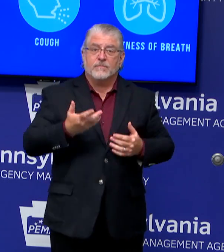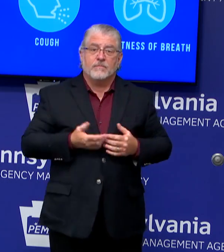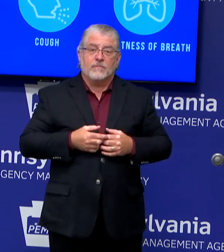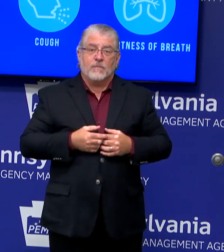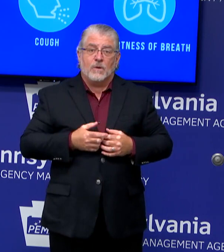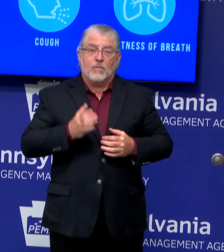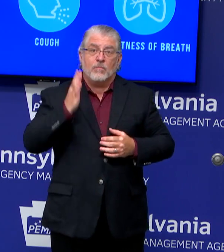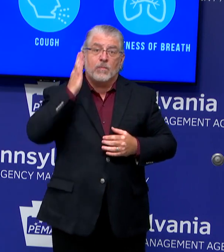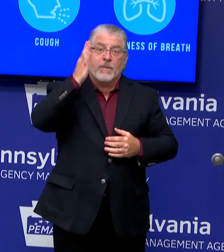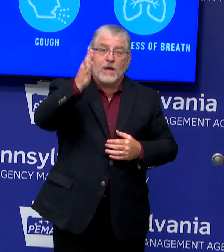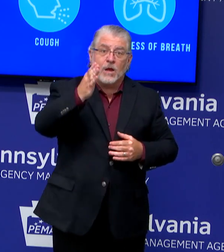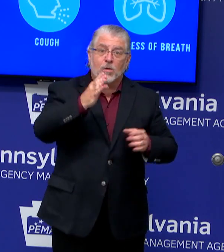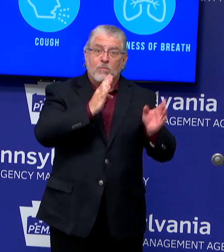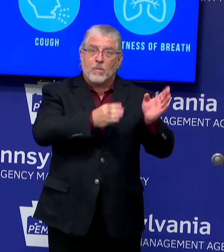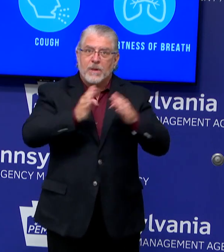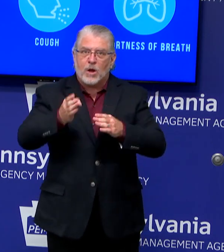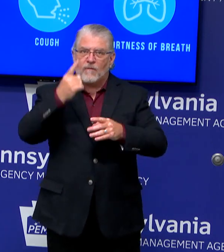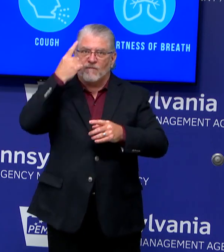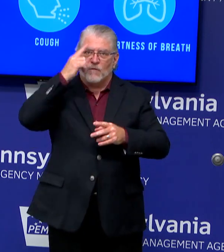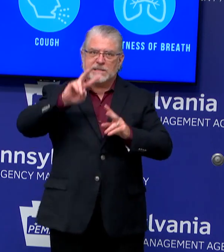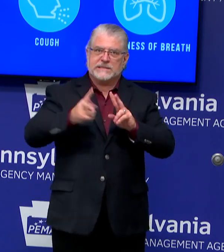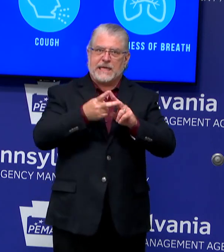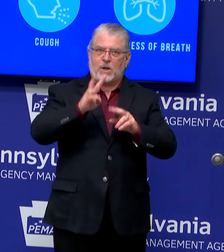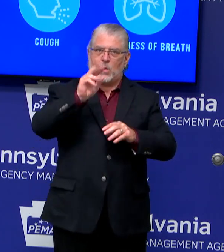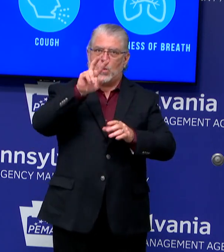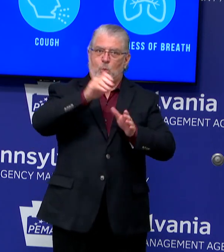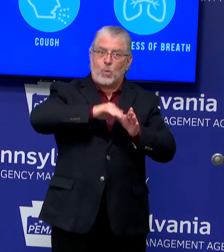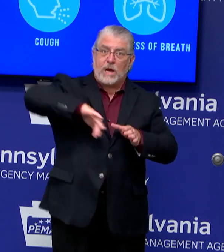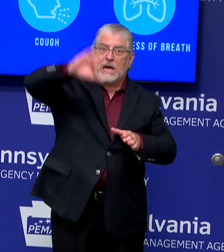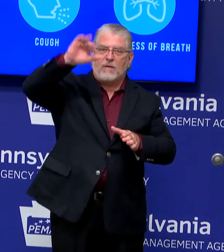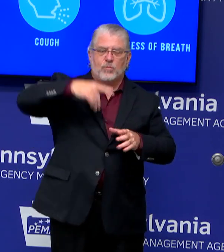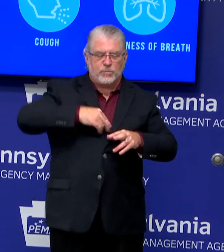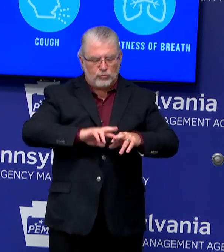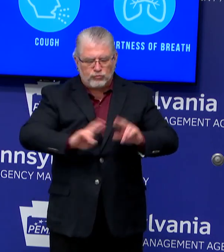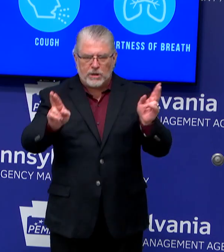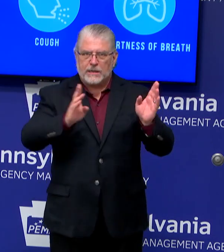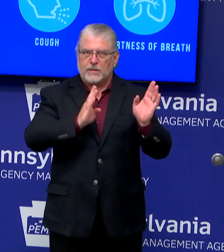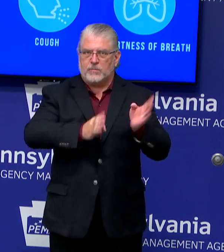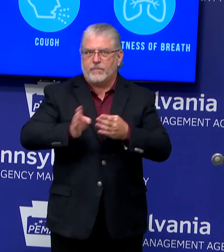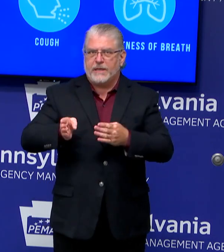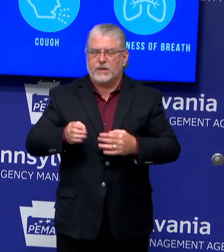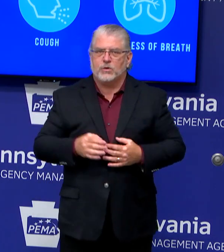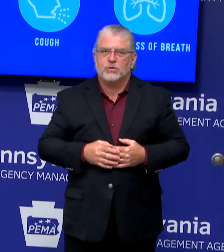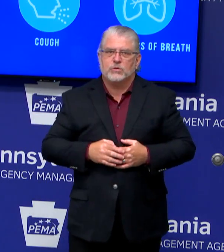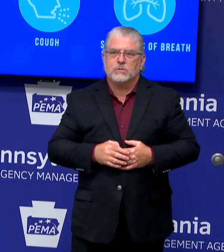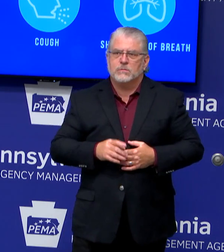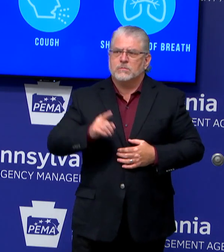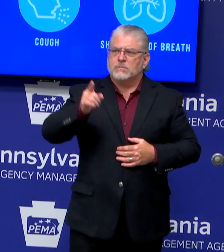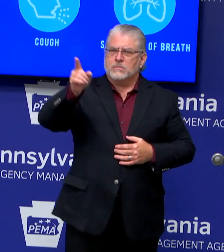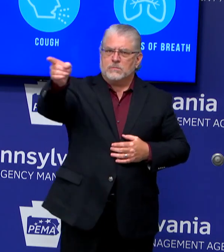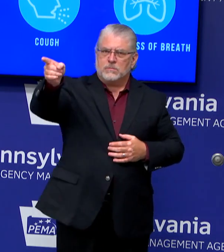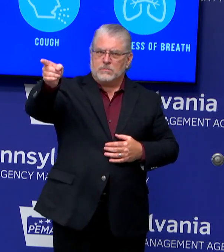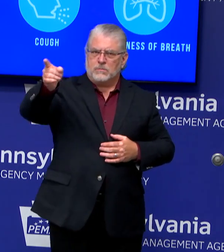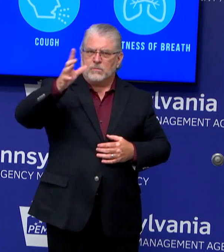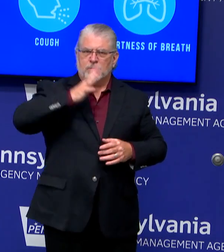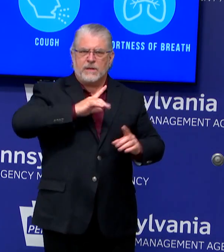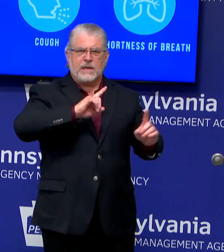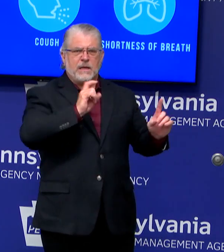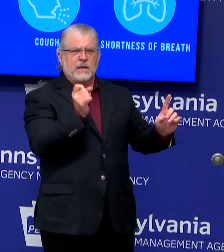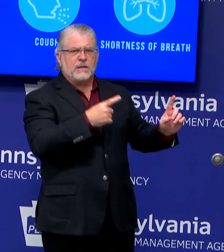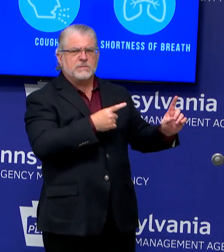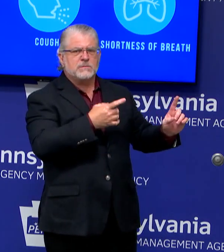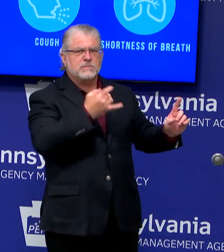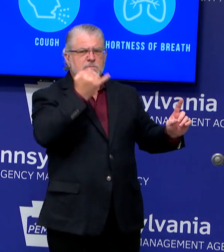any potential resurgence in the fall. But it certainly feels, if you go out, if you even sort of observe